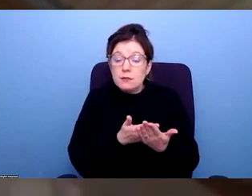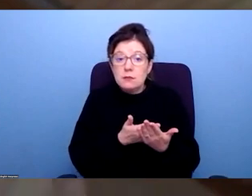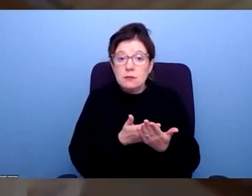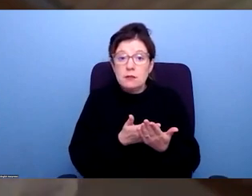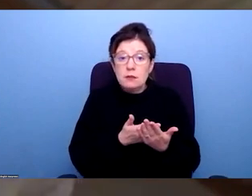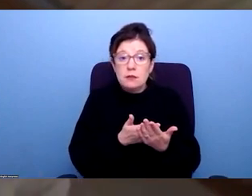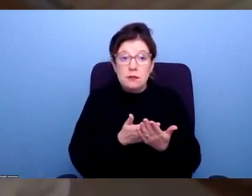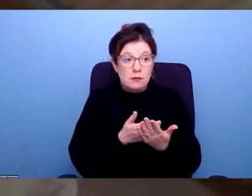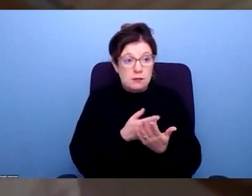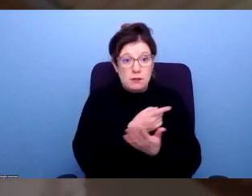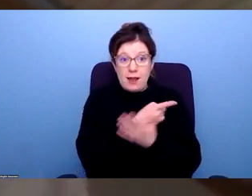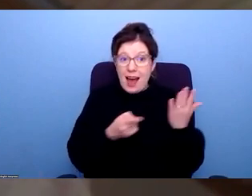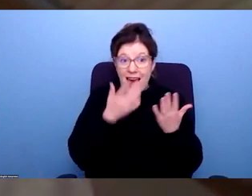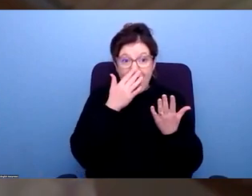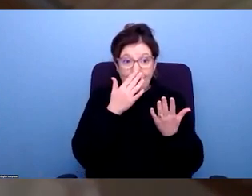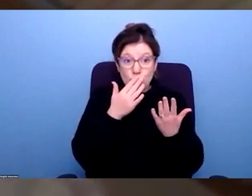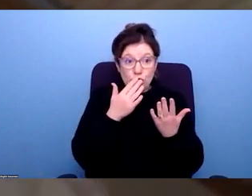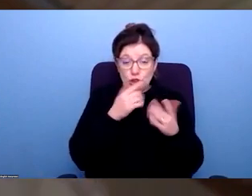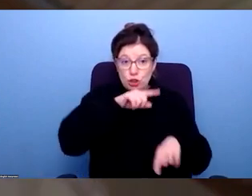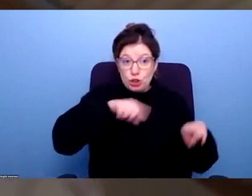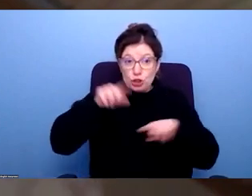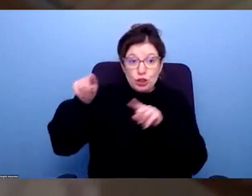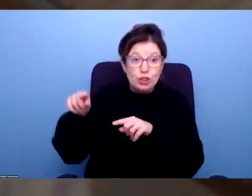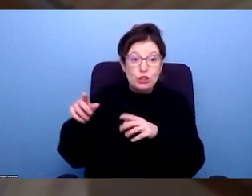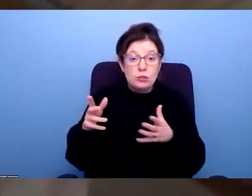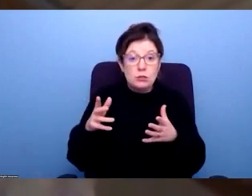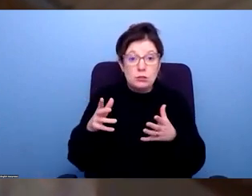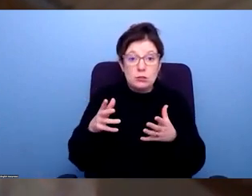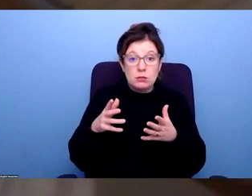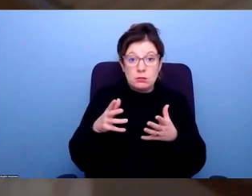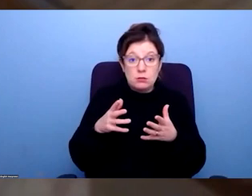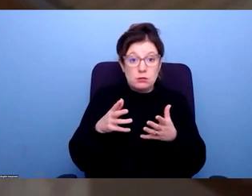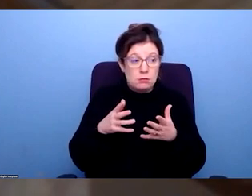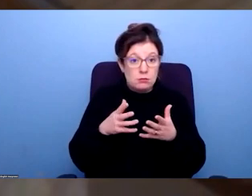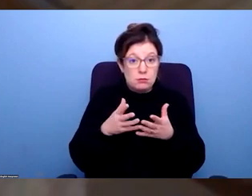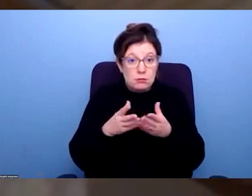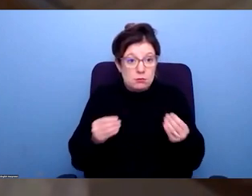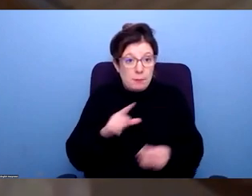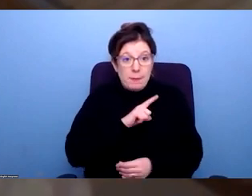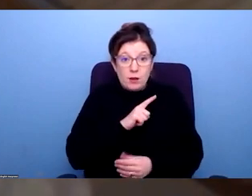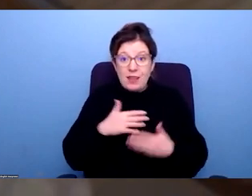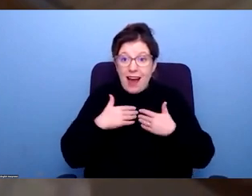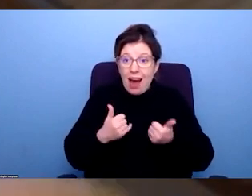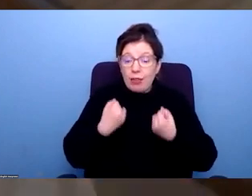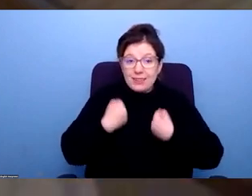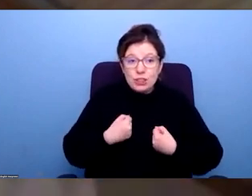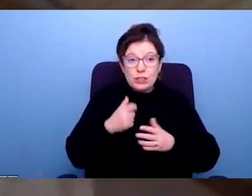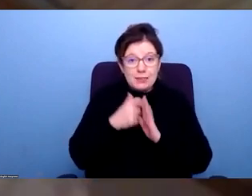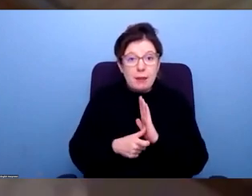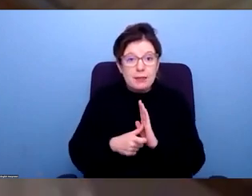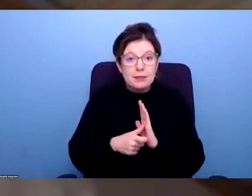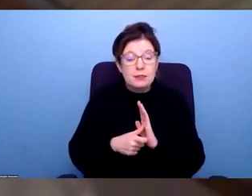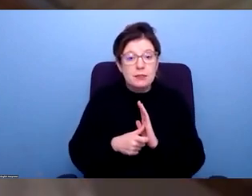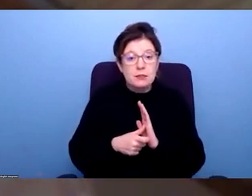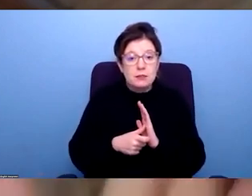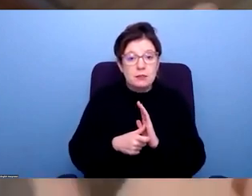growth actually across age groups in in people out of work due to a long term health condition or disability. And it's often been